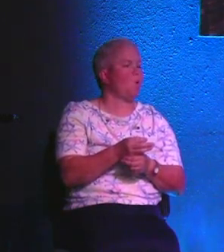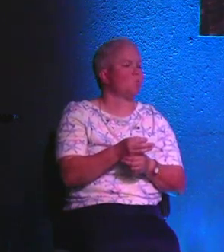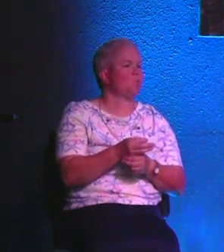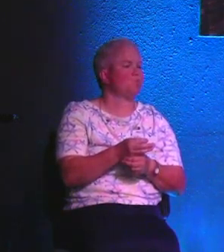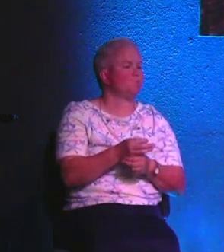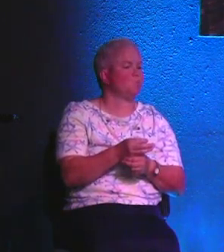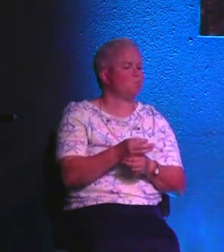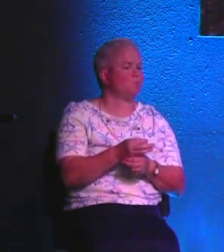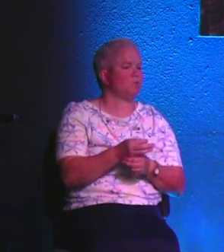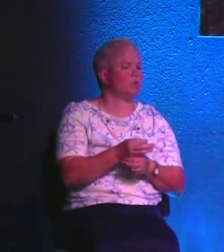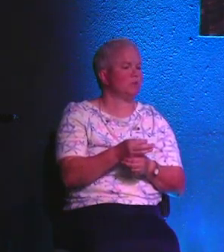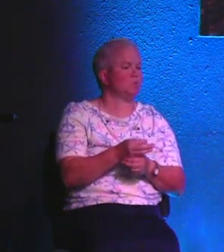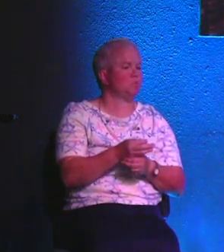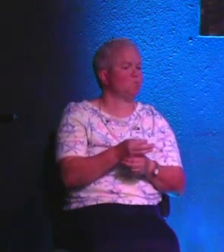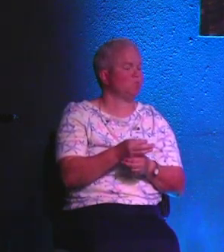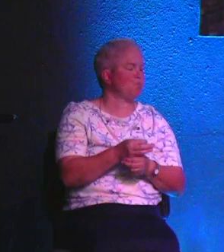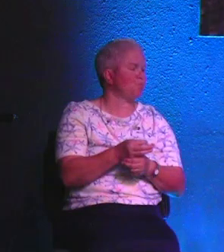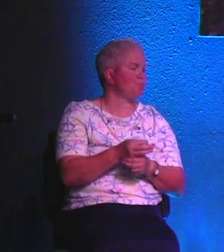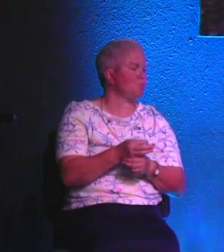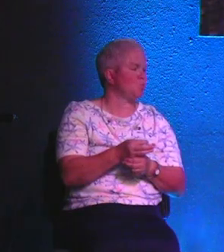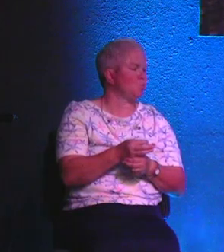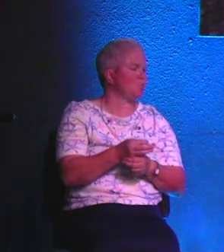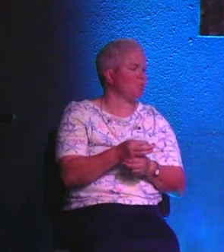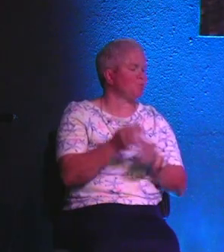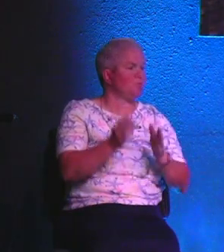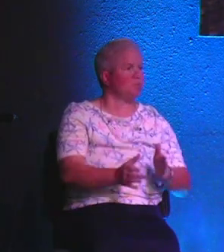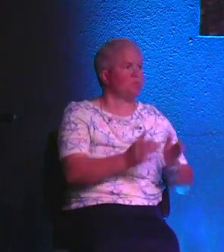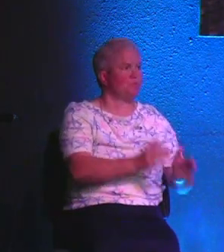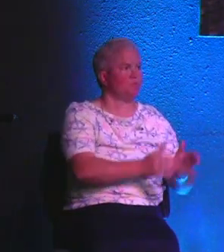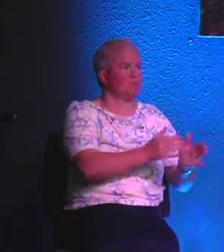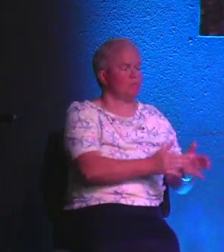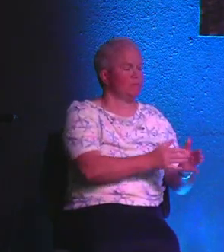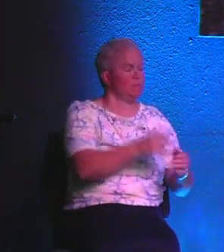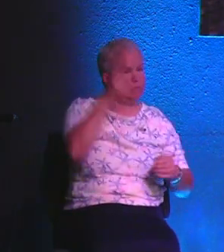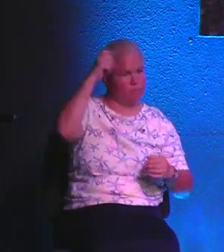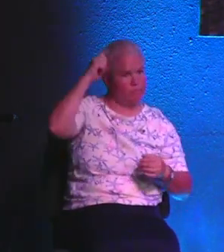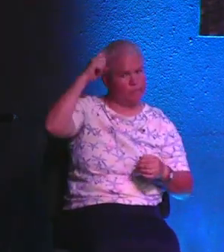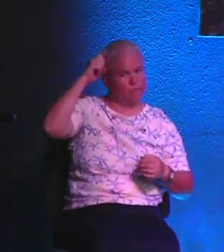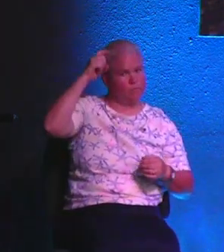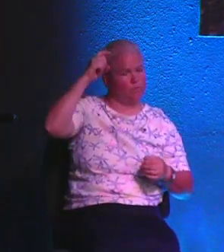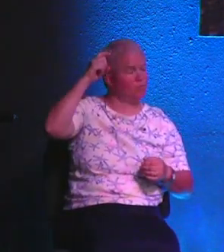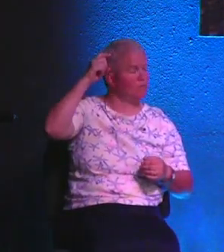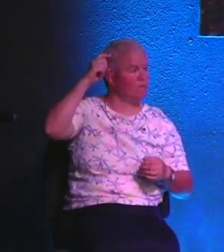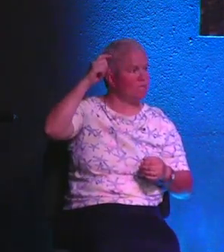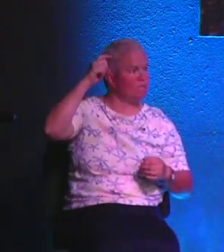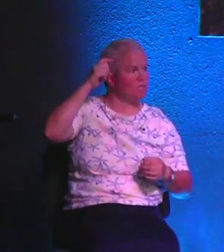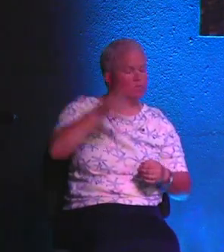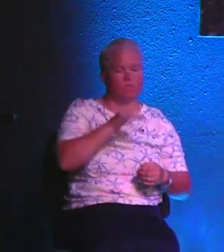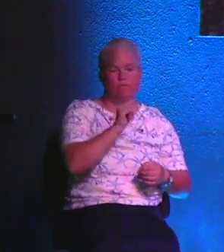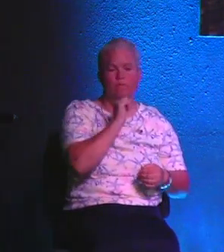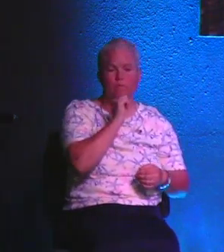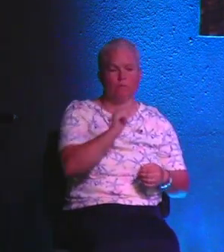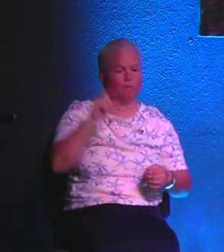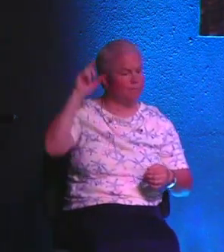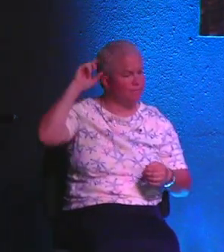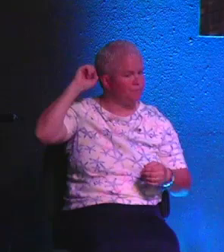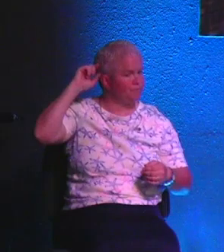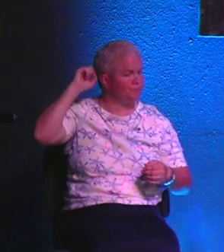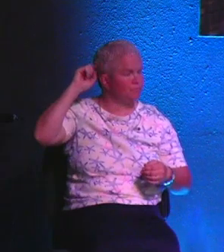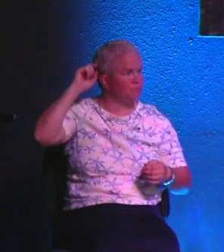in all things. Right? It's all part of His plan. It's all part of His wisdom. I don't understand it.